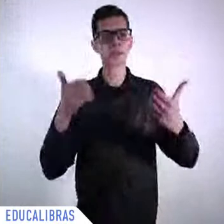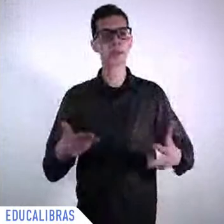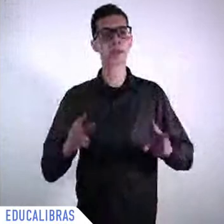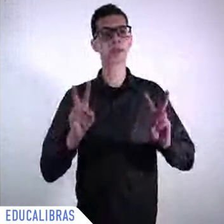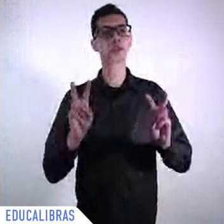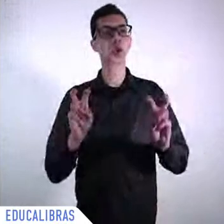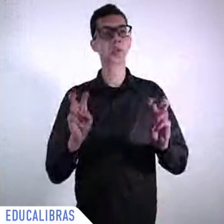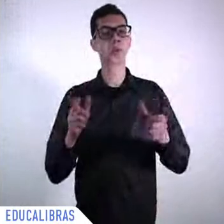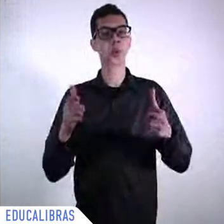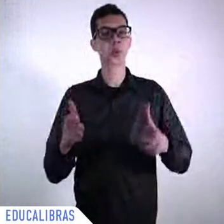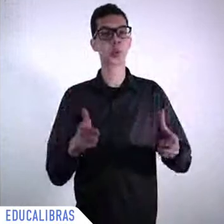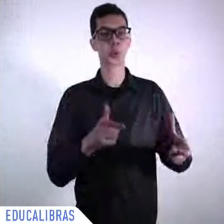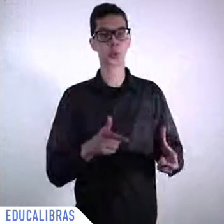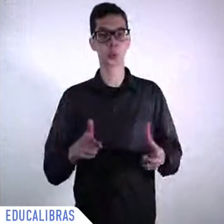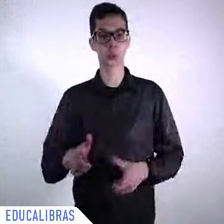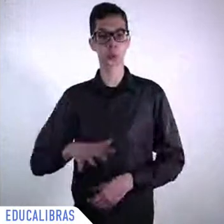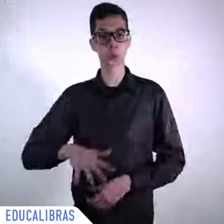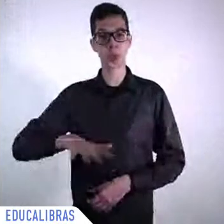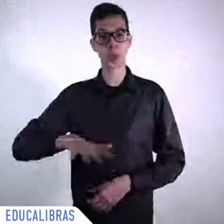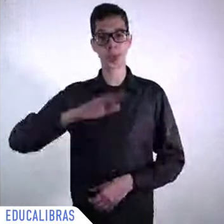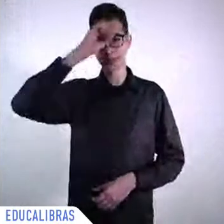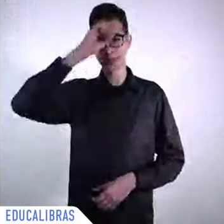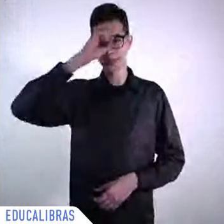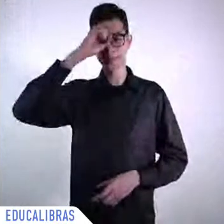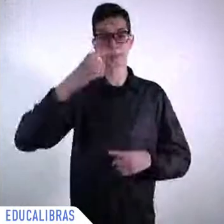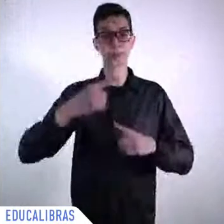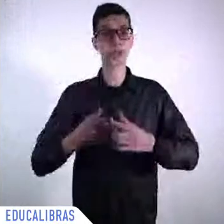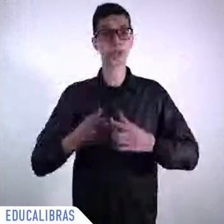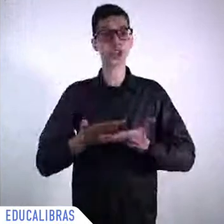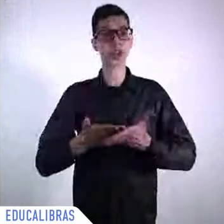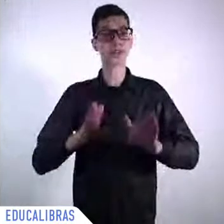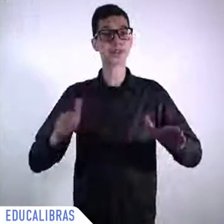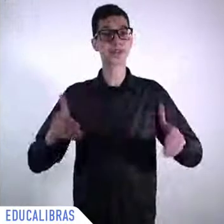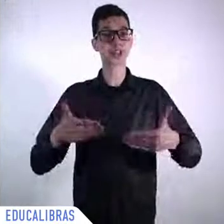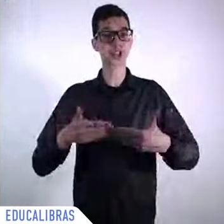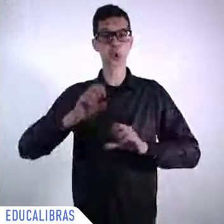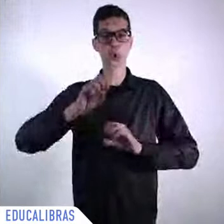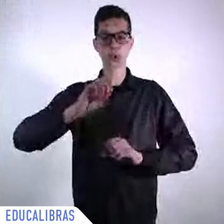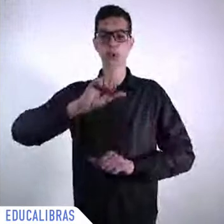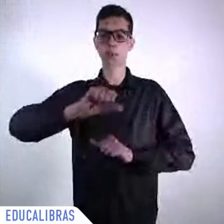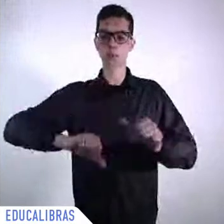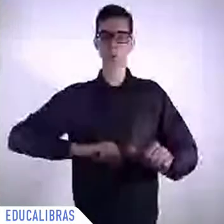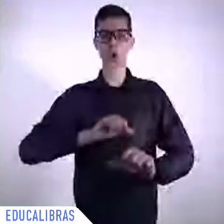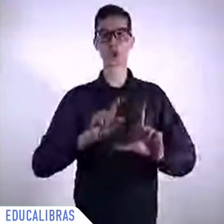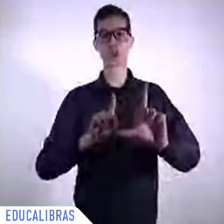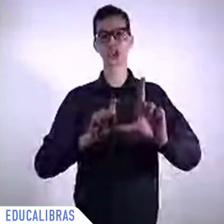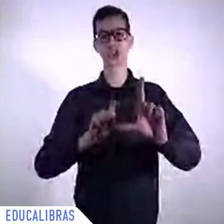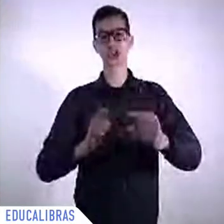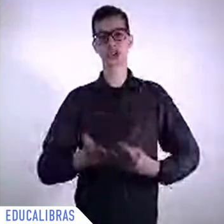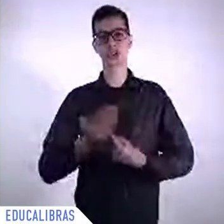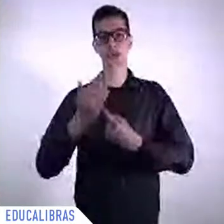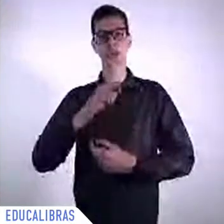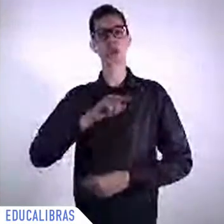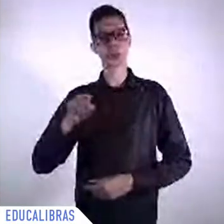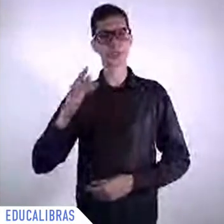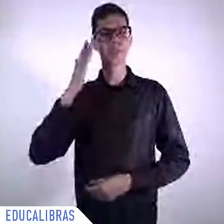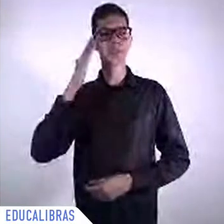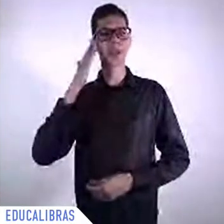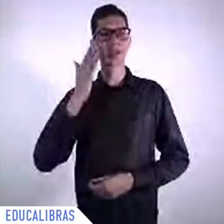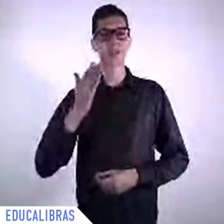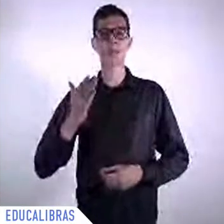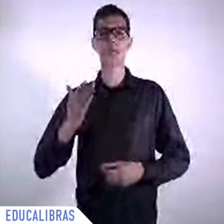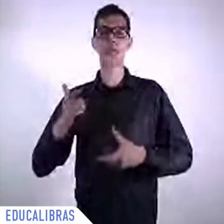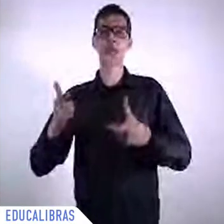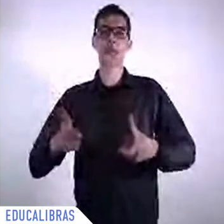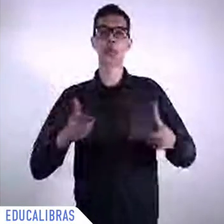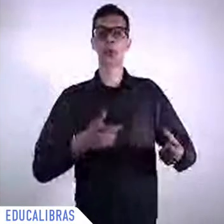and we know that the access to digital is limited in some of these communities and environments and it's